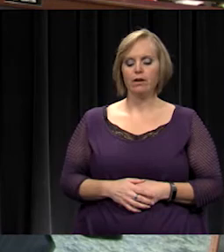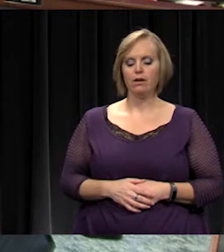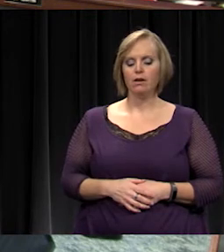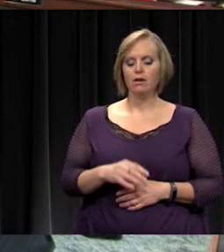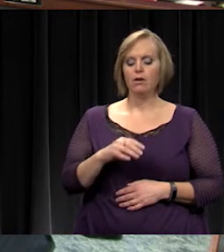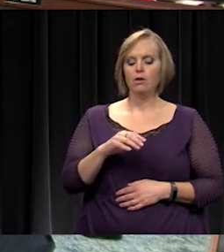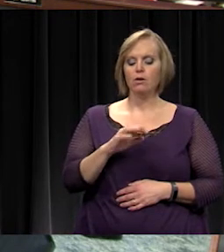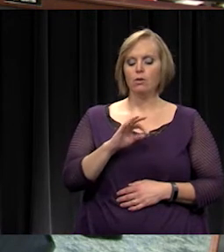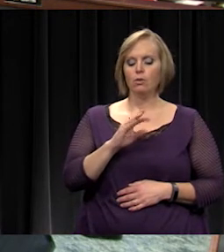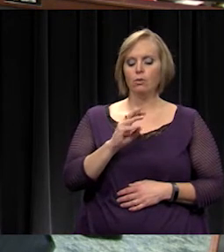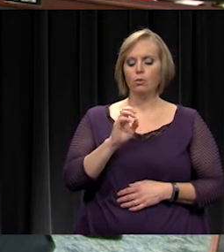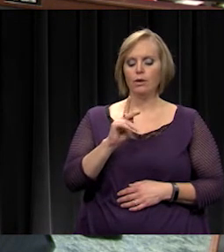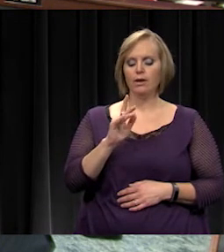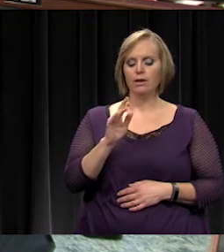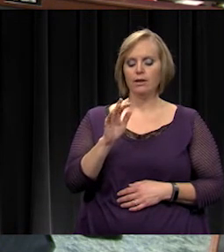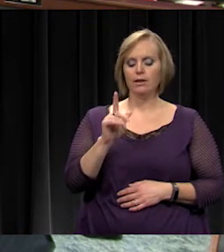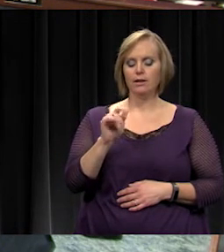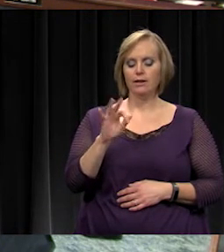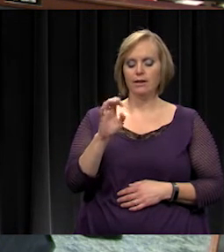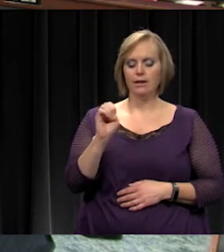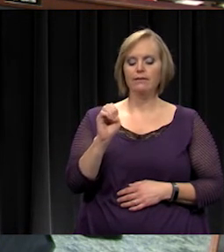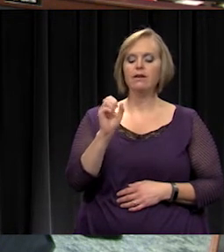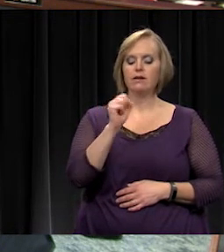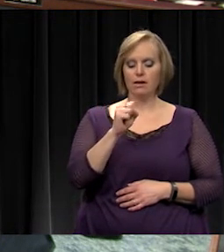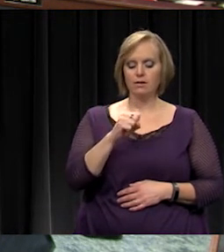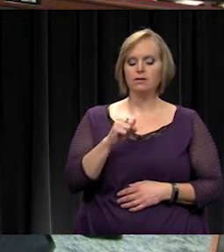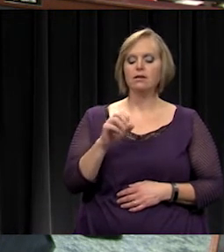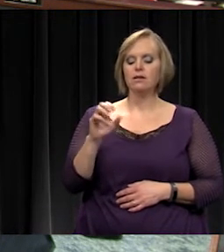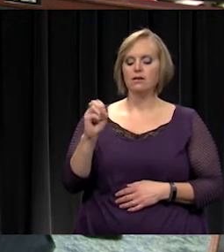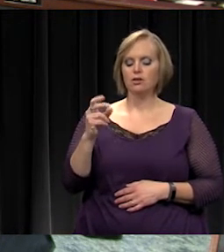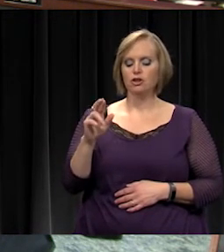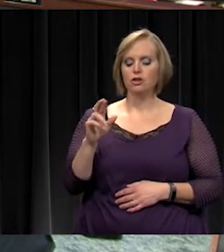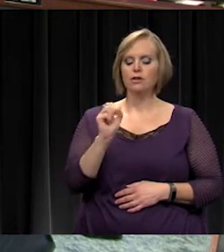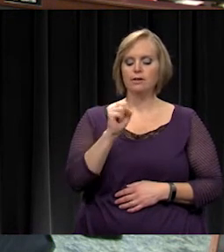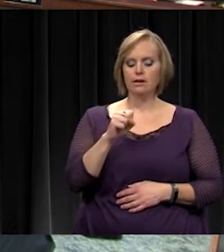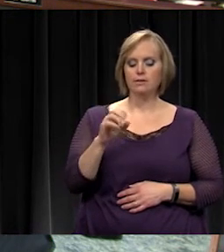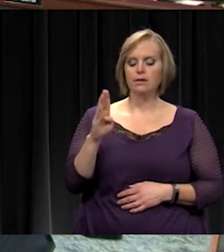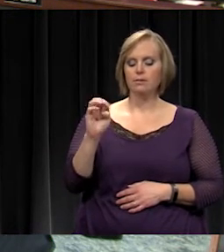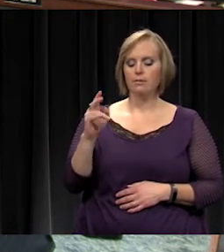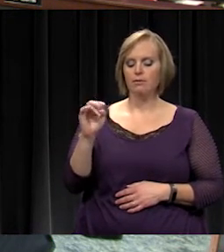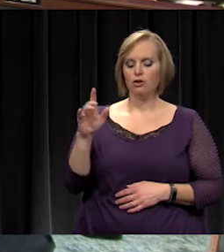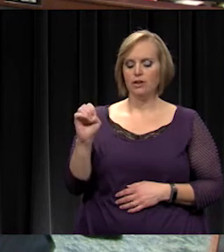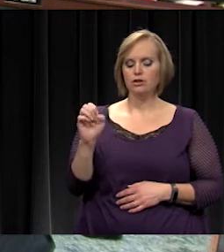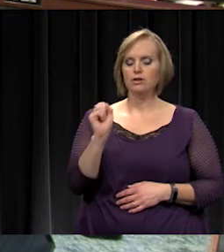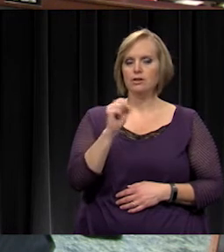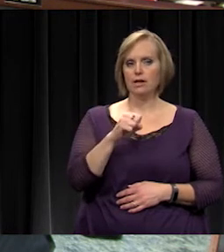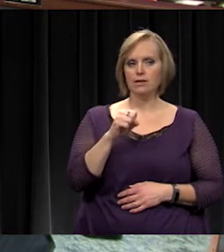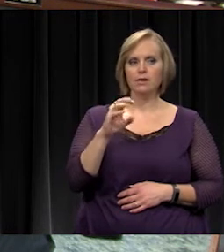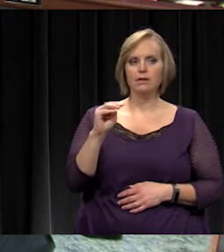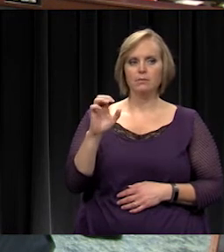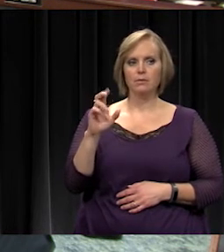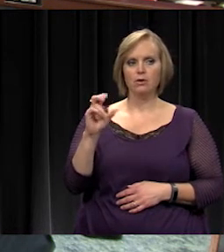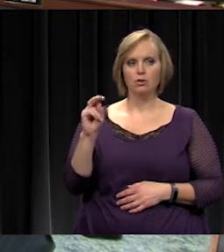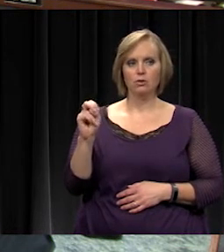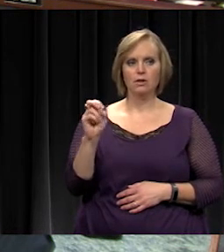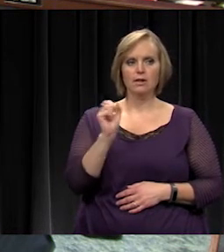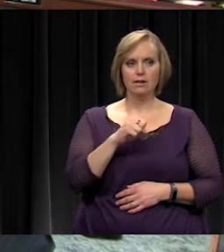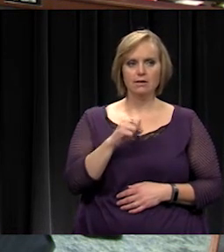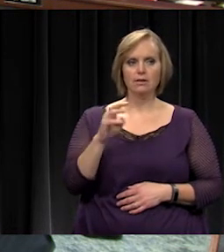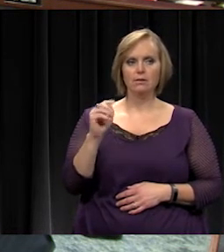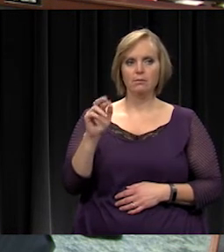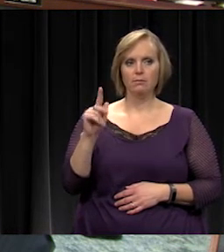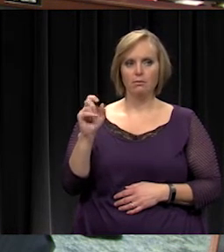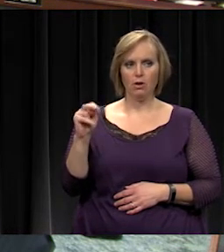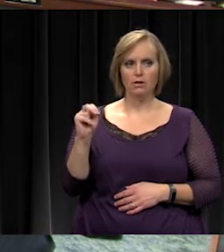Mr. Whitcliffe. Yes. Mr. Scheer. Yes. Mr. Beveridge. Yes. Mr. McCune. Yes. Mrs. Martin. Yes. Mrs. Felter.